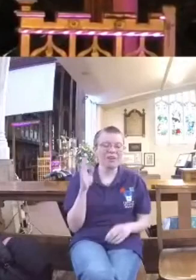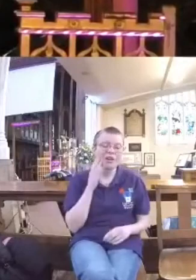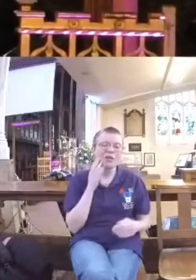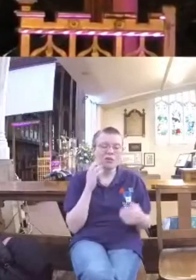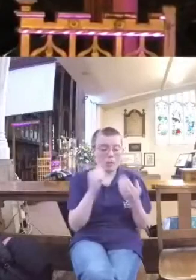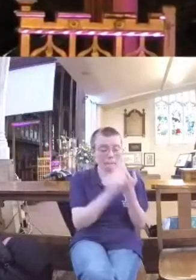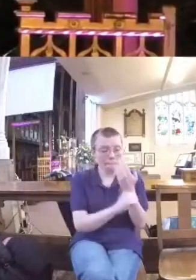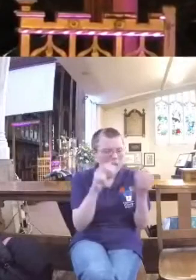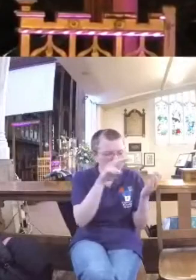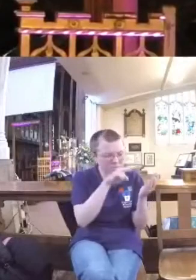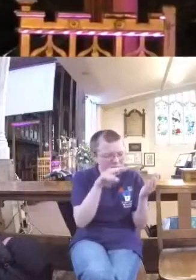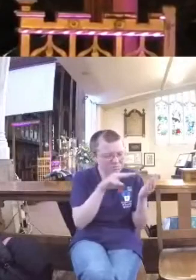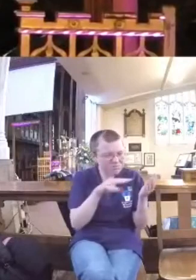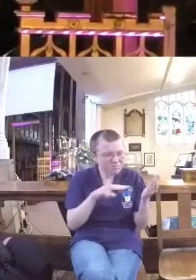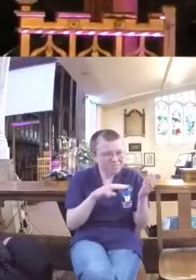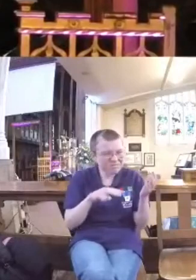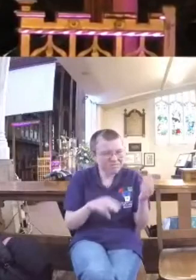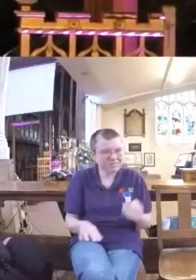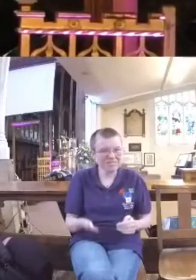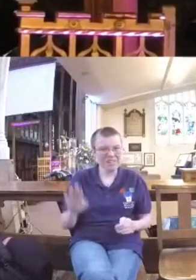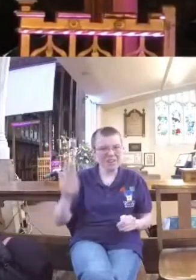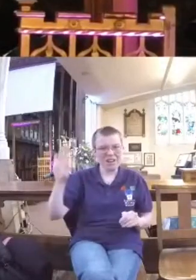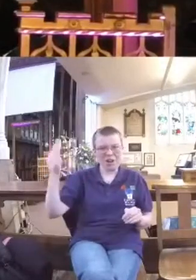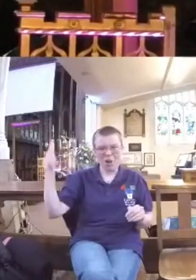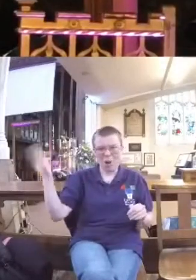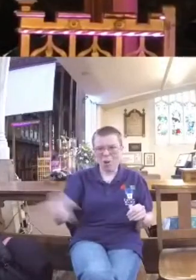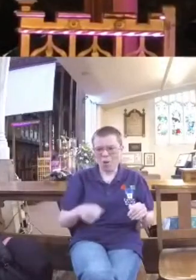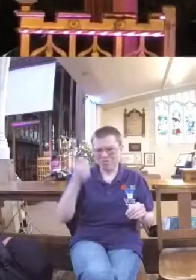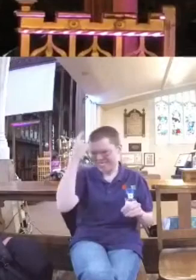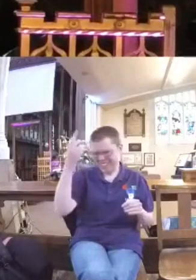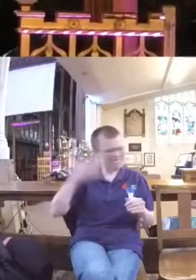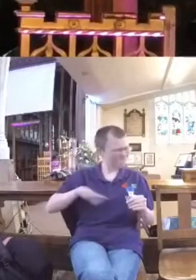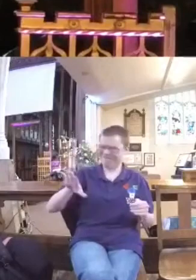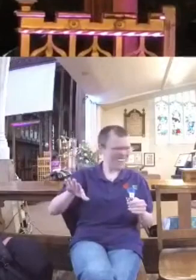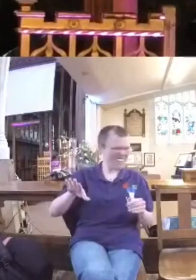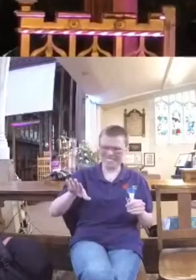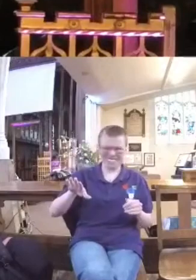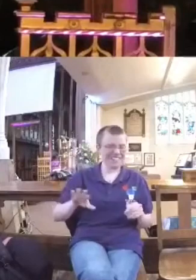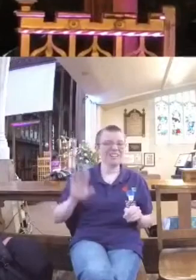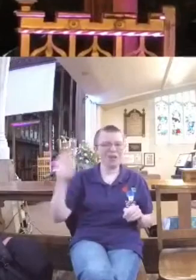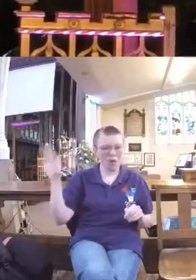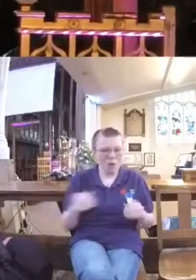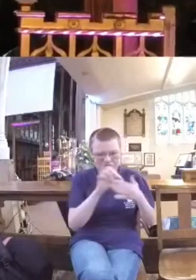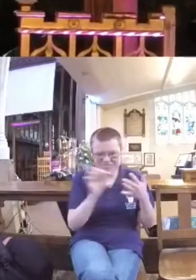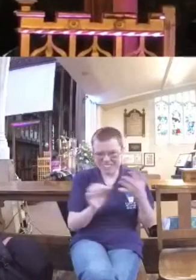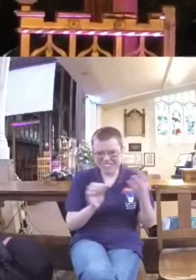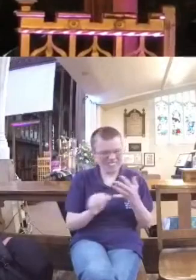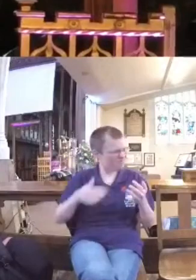read the Bible, you don't have to take in all of the details, the names and the places.